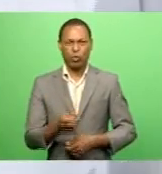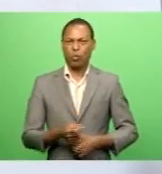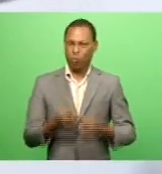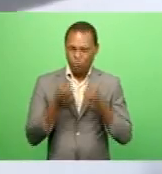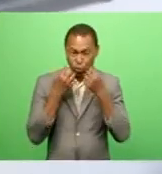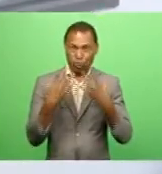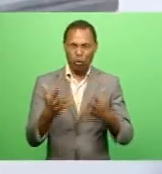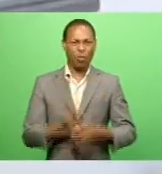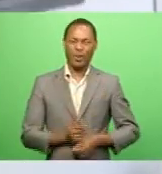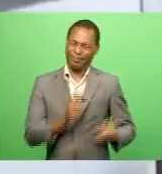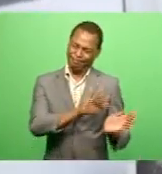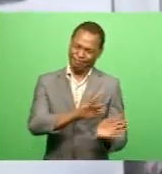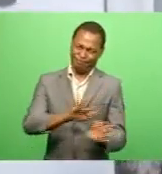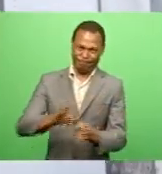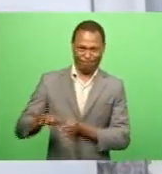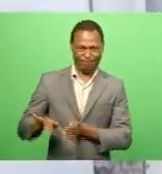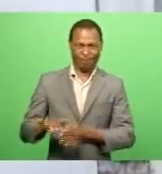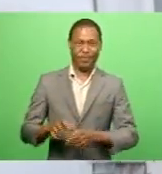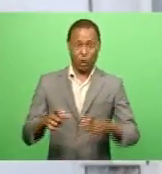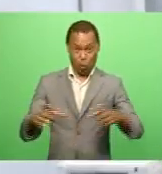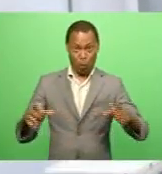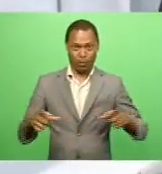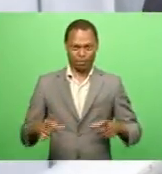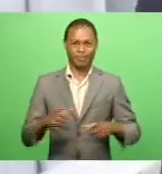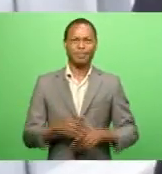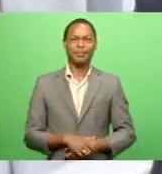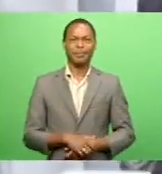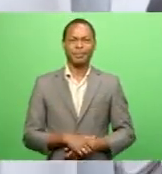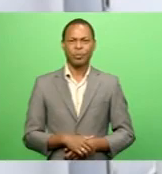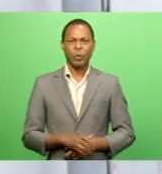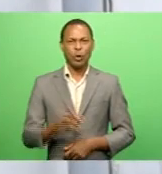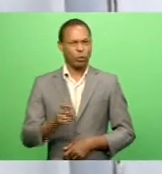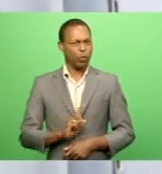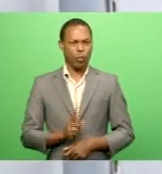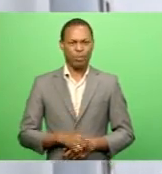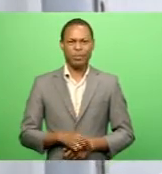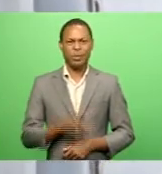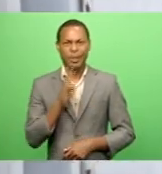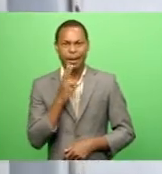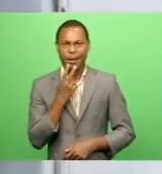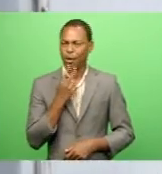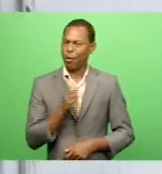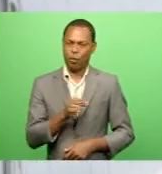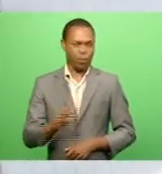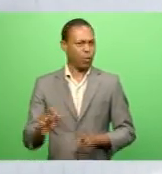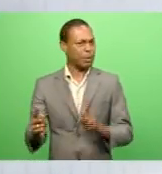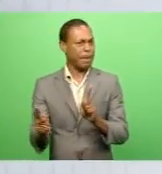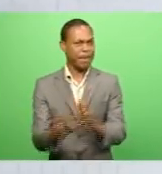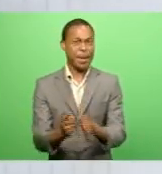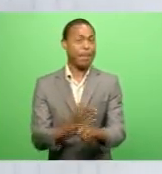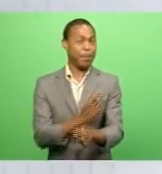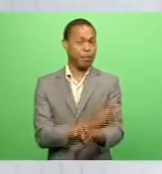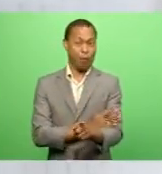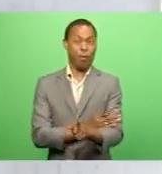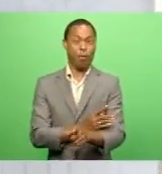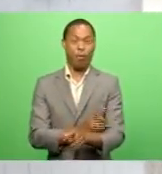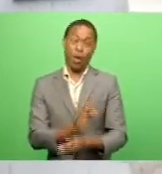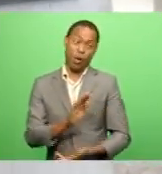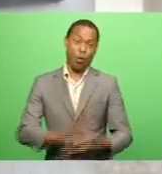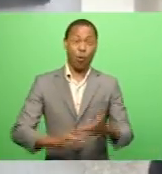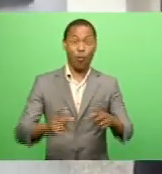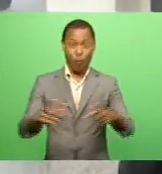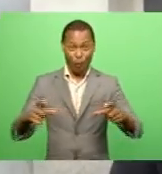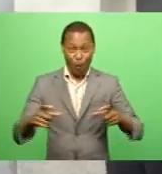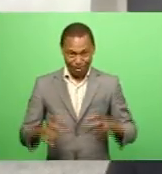evidence should be disregarded The prosecution denied that the witness had met with the complainant before taking the stand Adding that